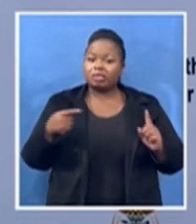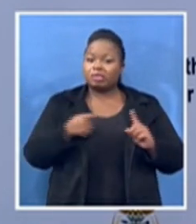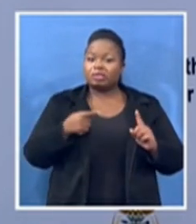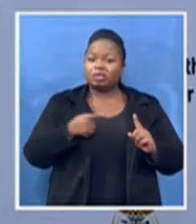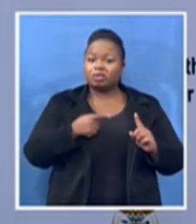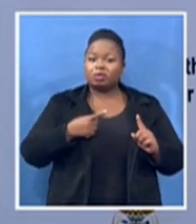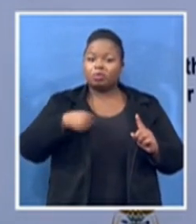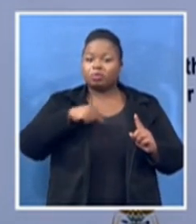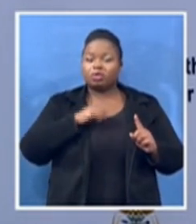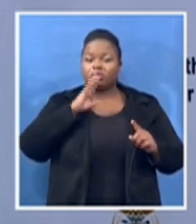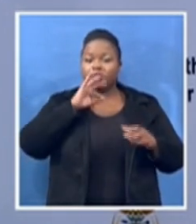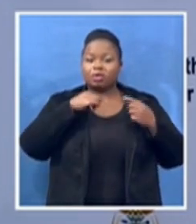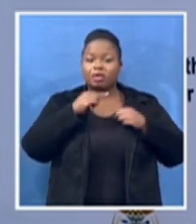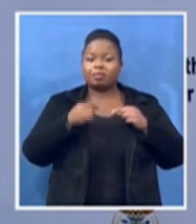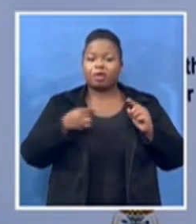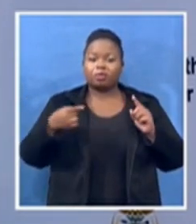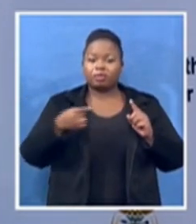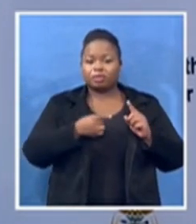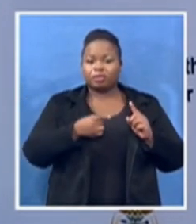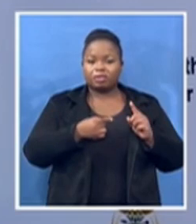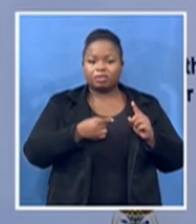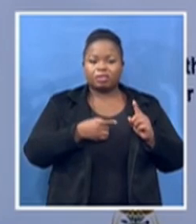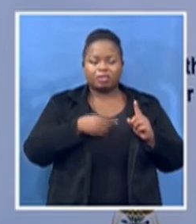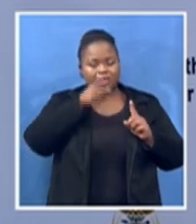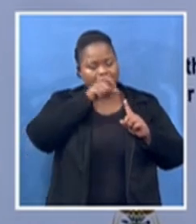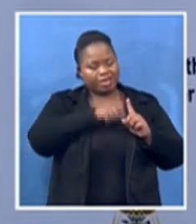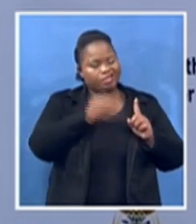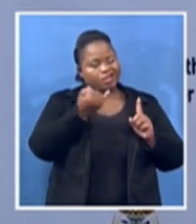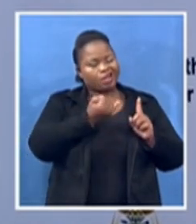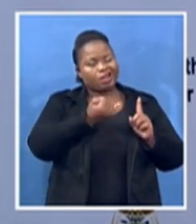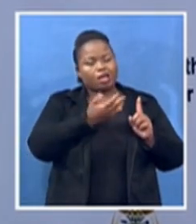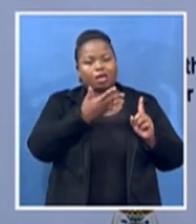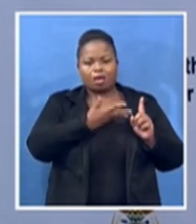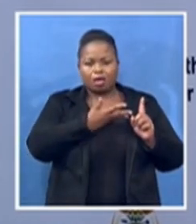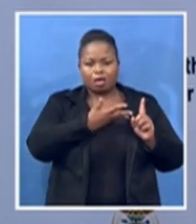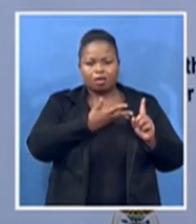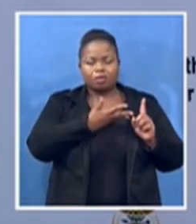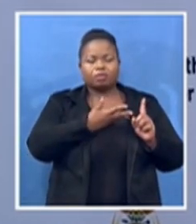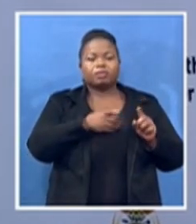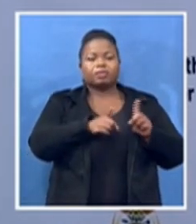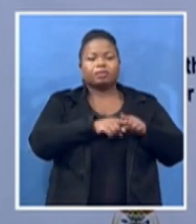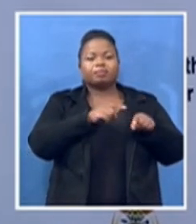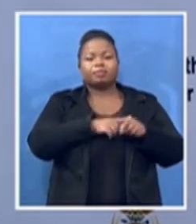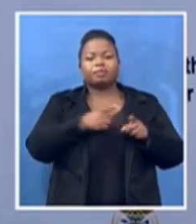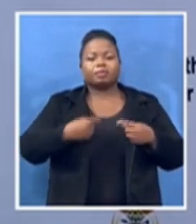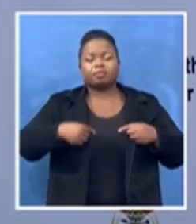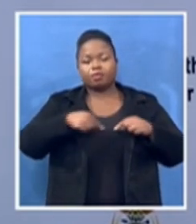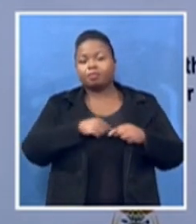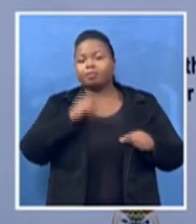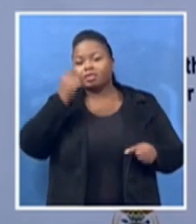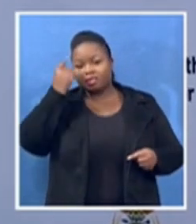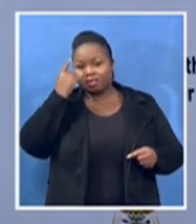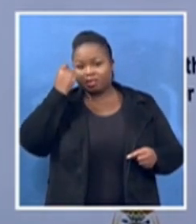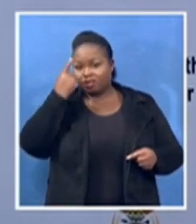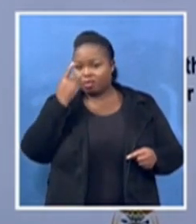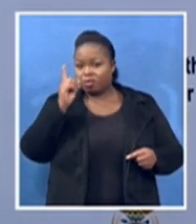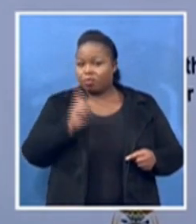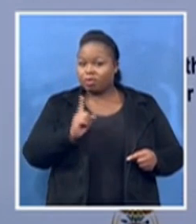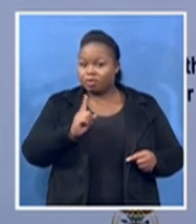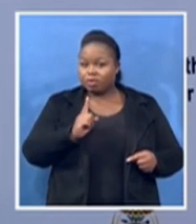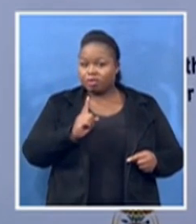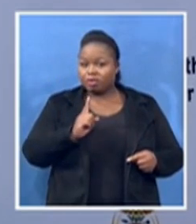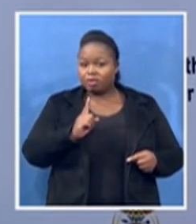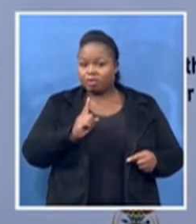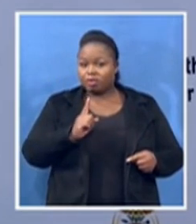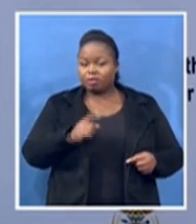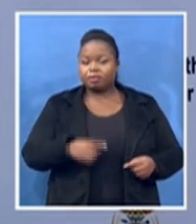is to understand that one year after the formation of the